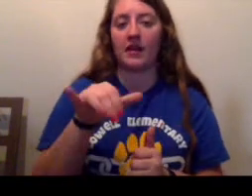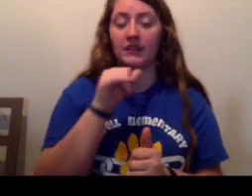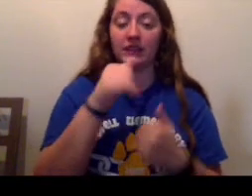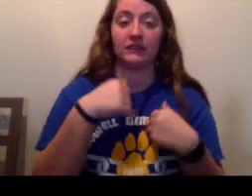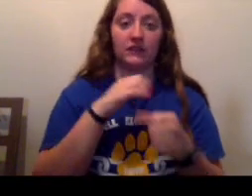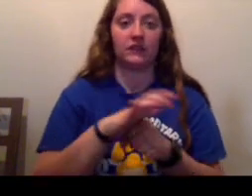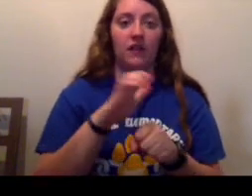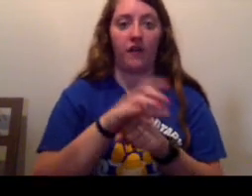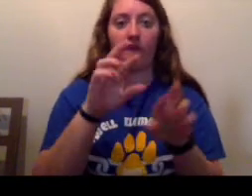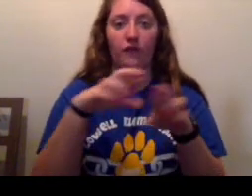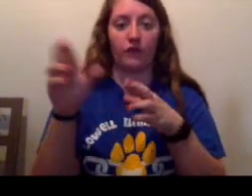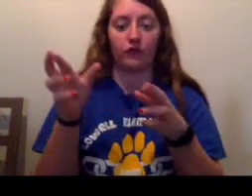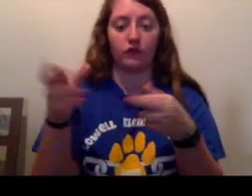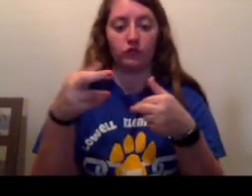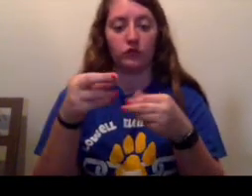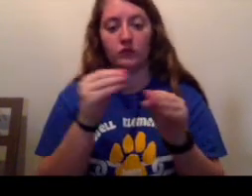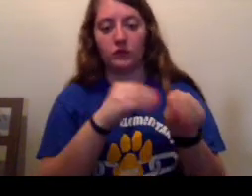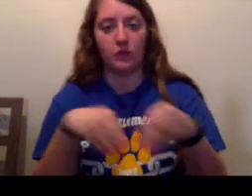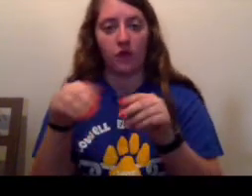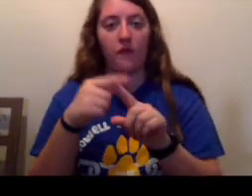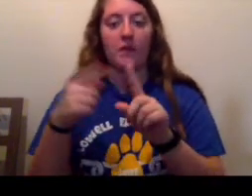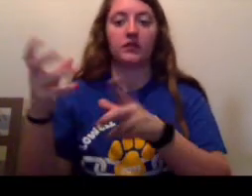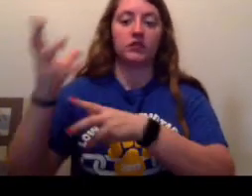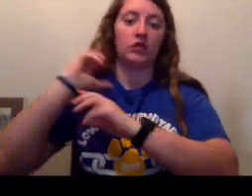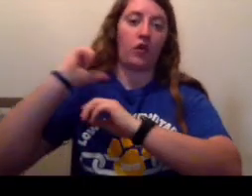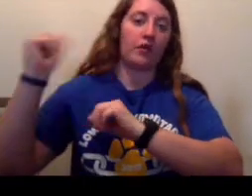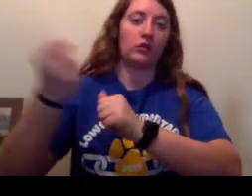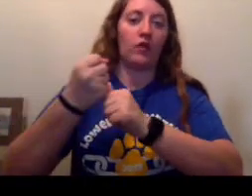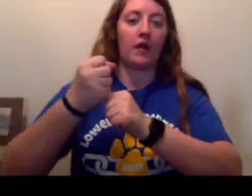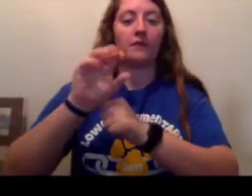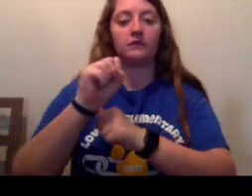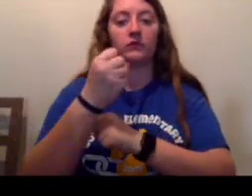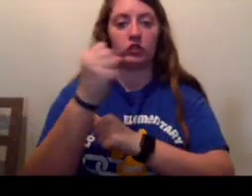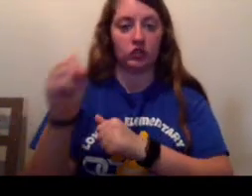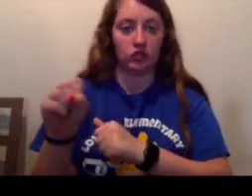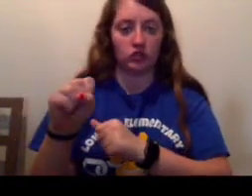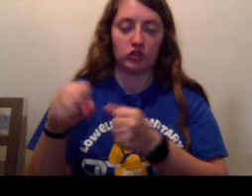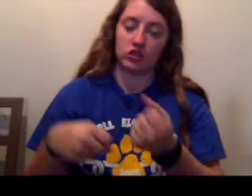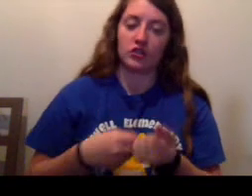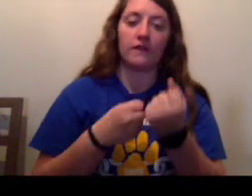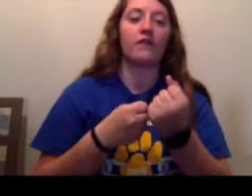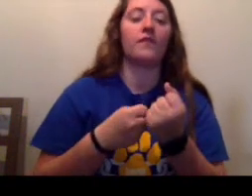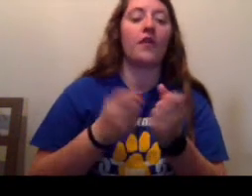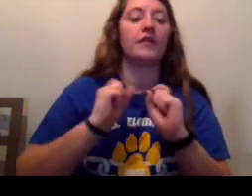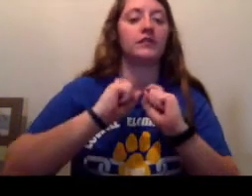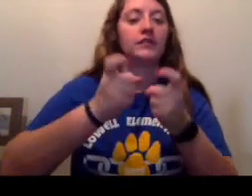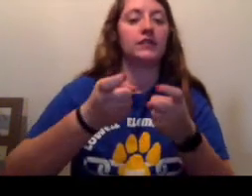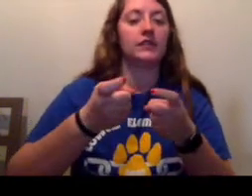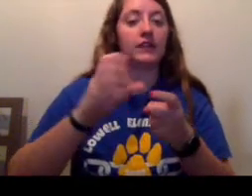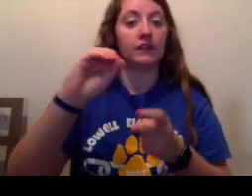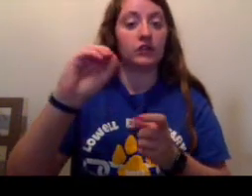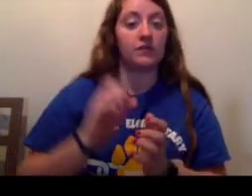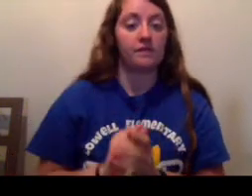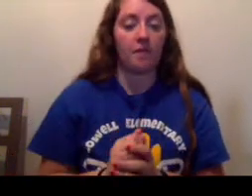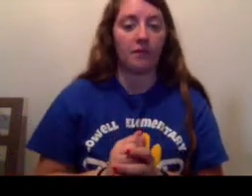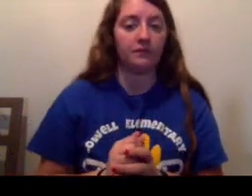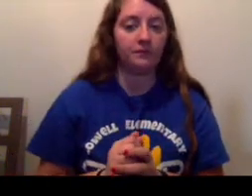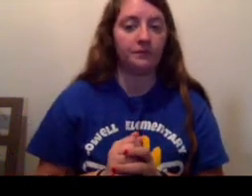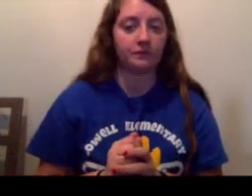lot of room to move. He reached behind him, grabbed the wooden end of the shovel, and held it out to Zero, blade first.